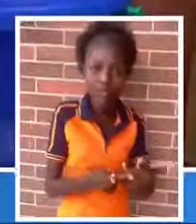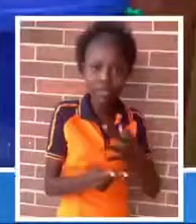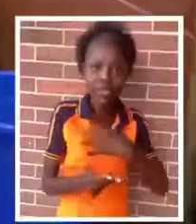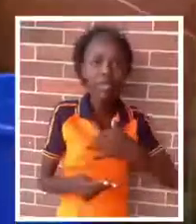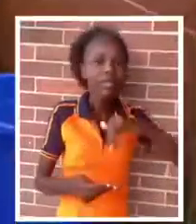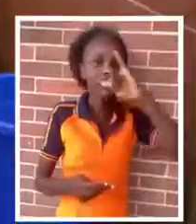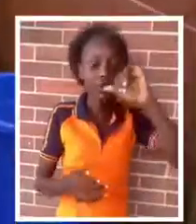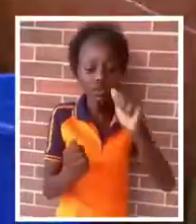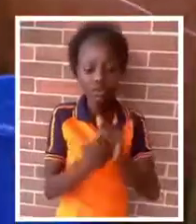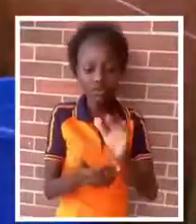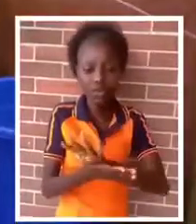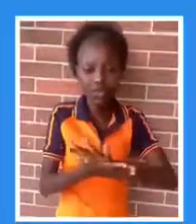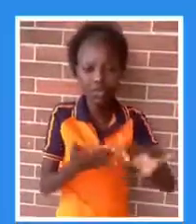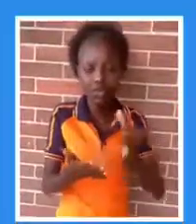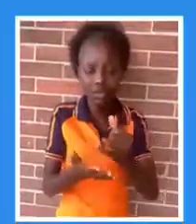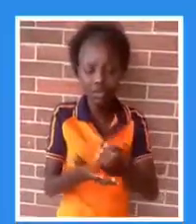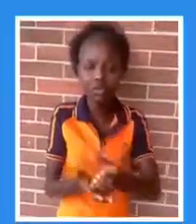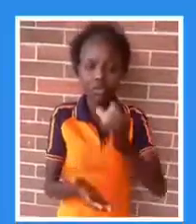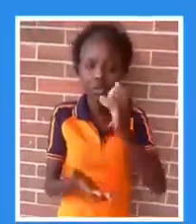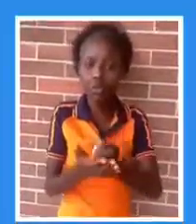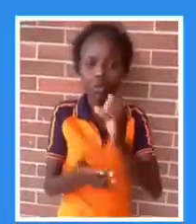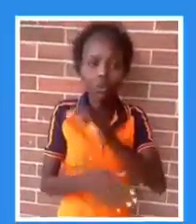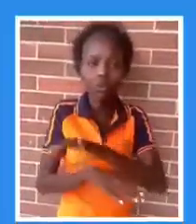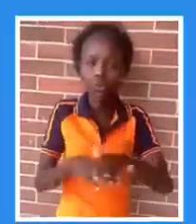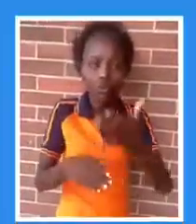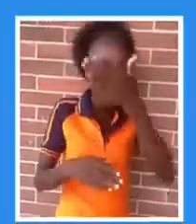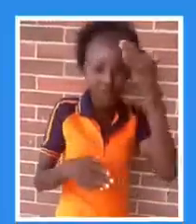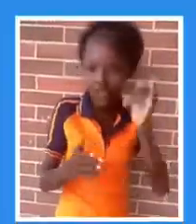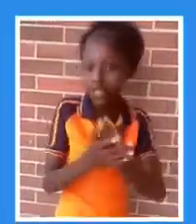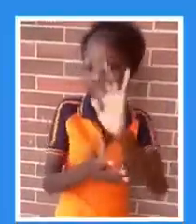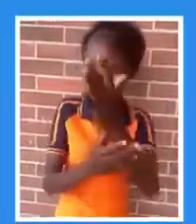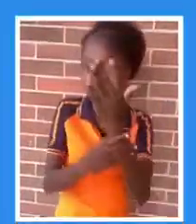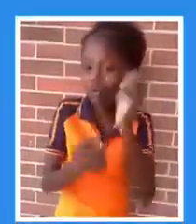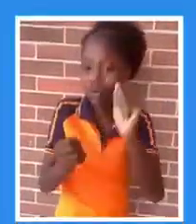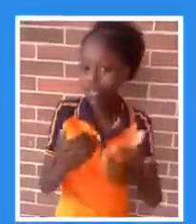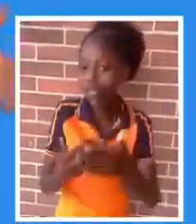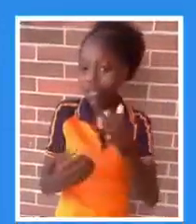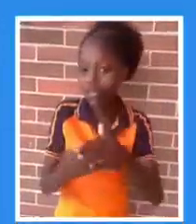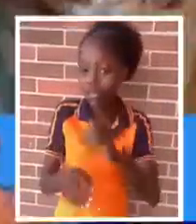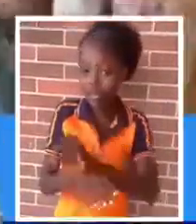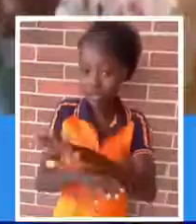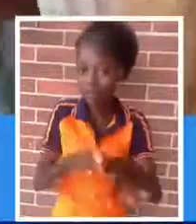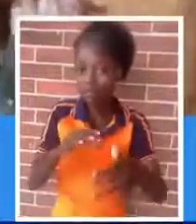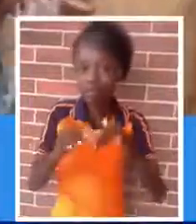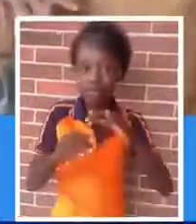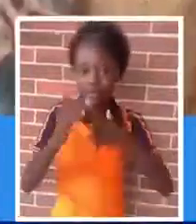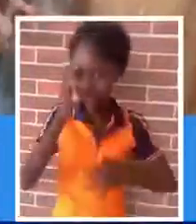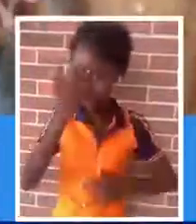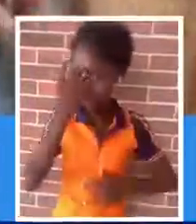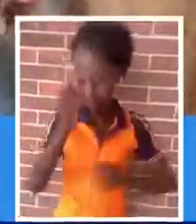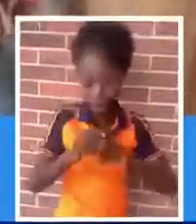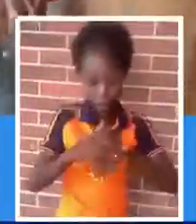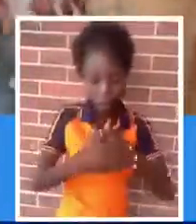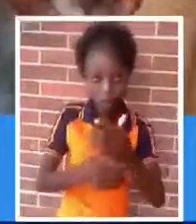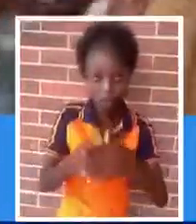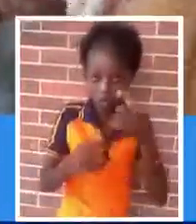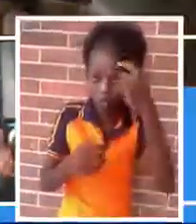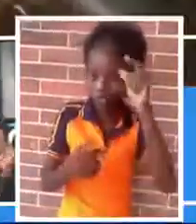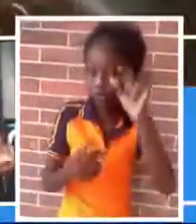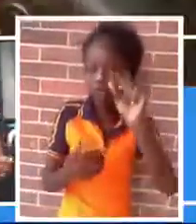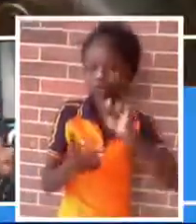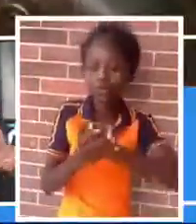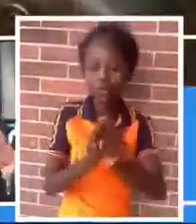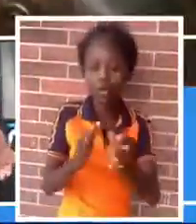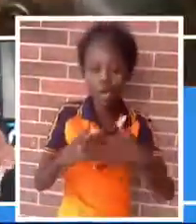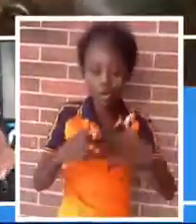properly and drink with clean cups. Do not forget that your hands can easily spread diseases. Wash them for at least 20 seconds